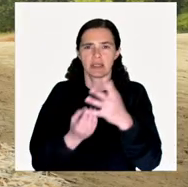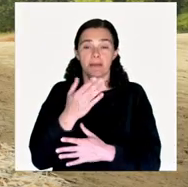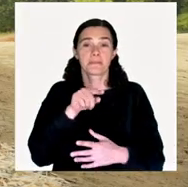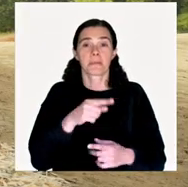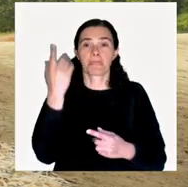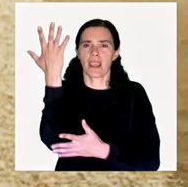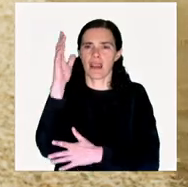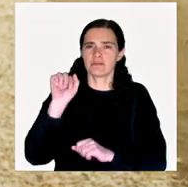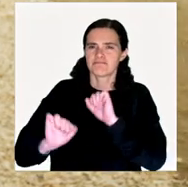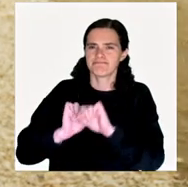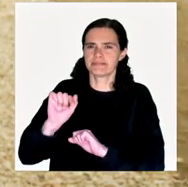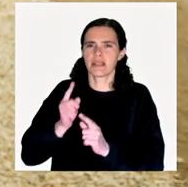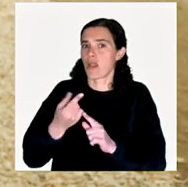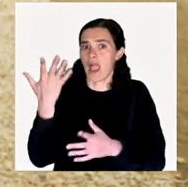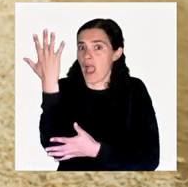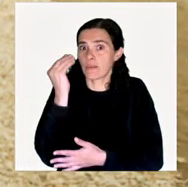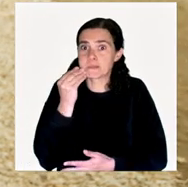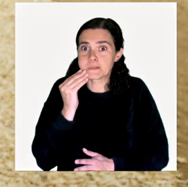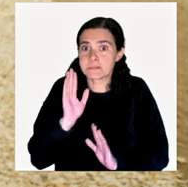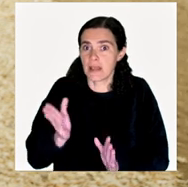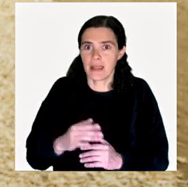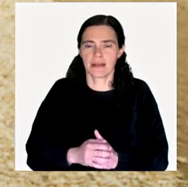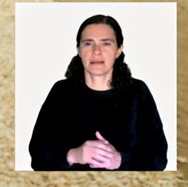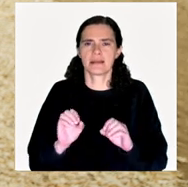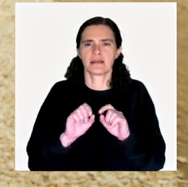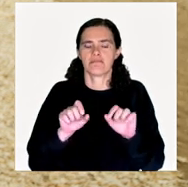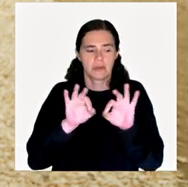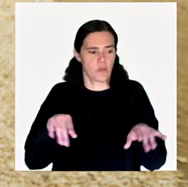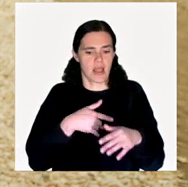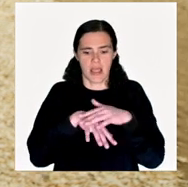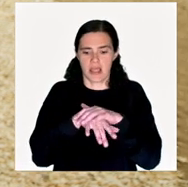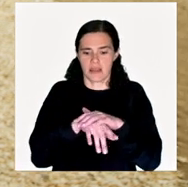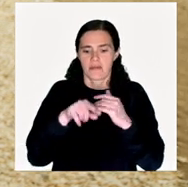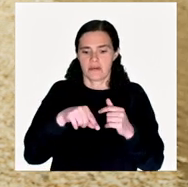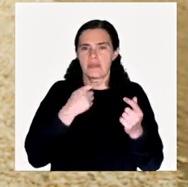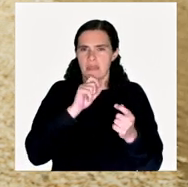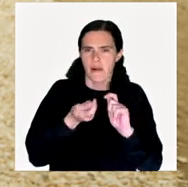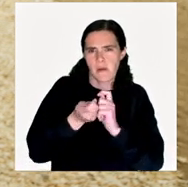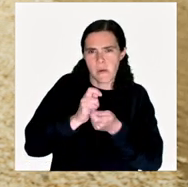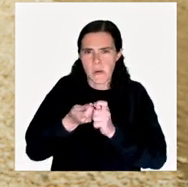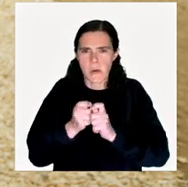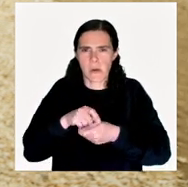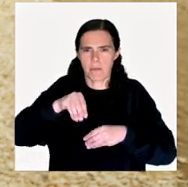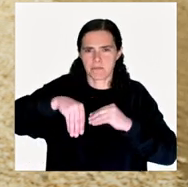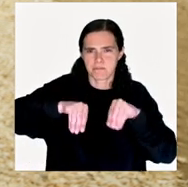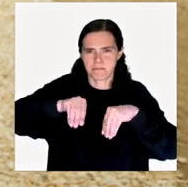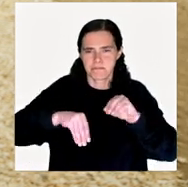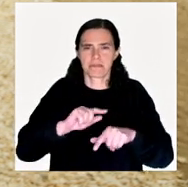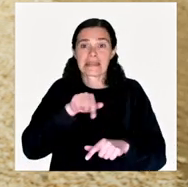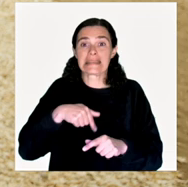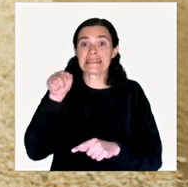the tree. The tree itself is exactly what the tree is. Unlike the roots that Ai Weiwei has distorted,